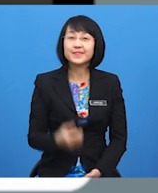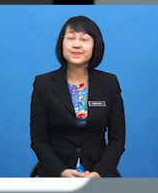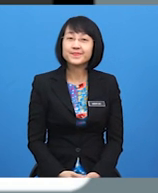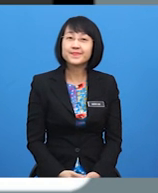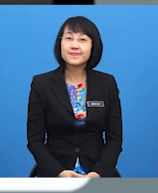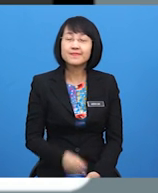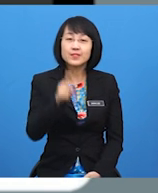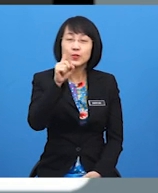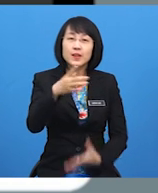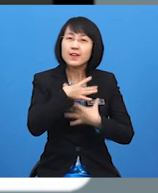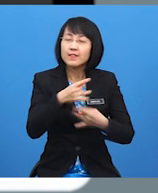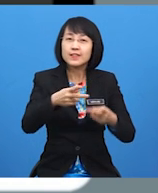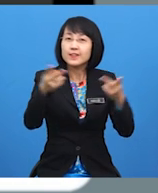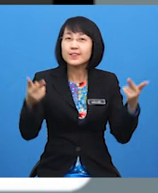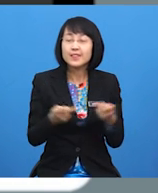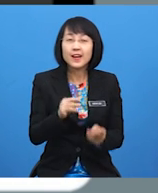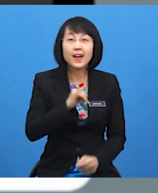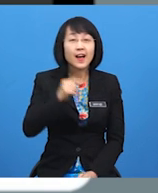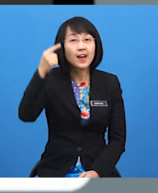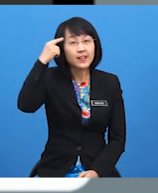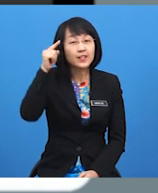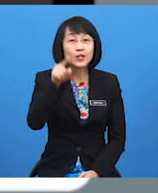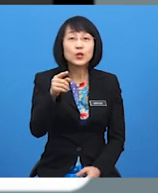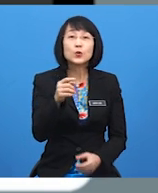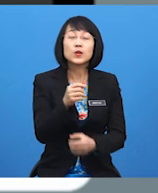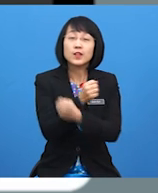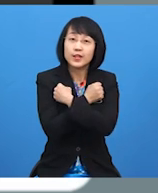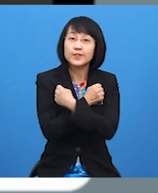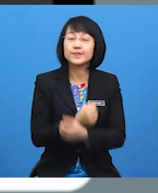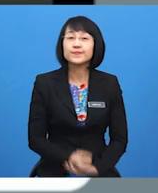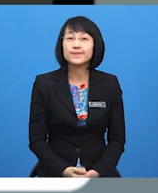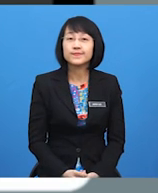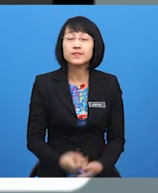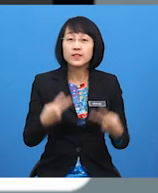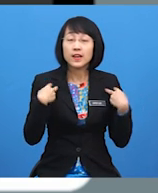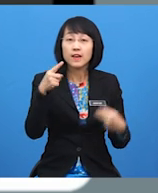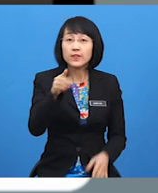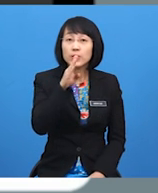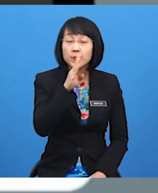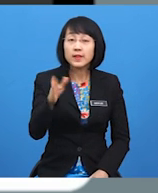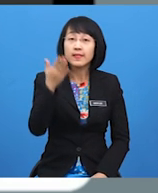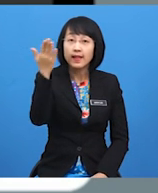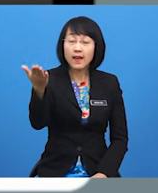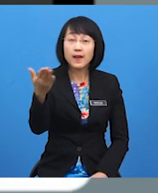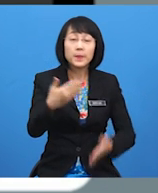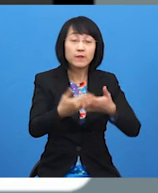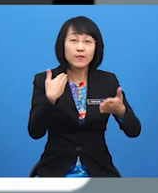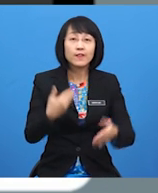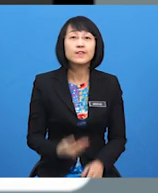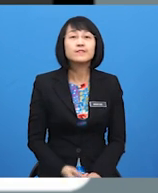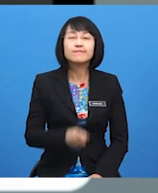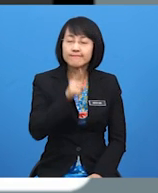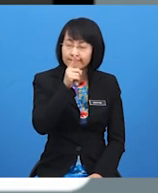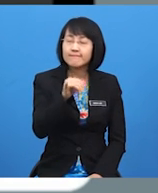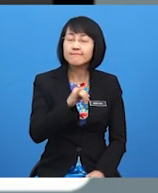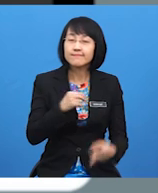this one interesting place that I think you'll love. Have you been there before? Of course I